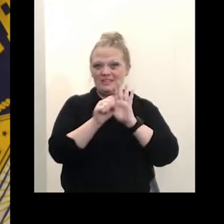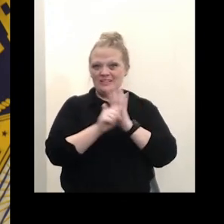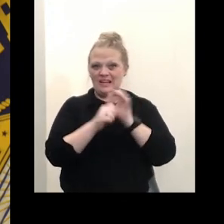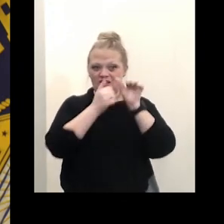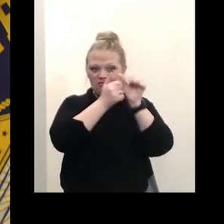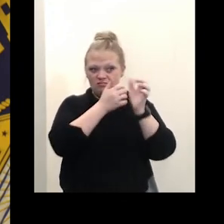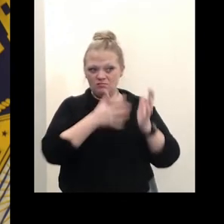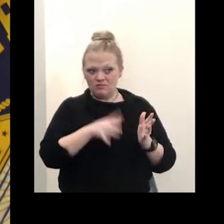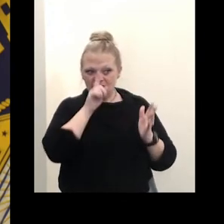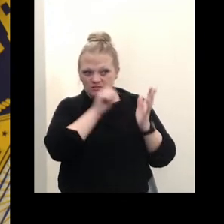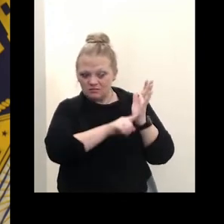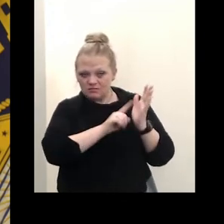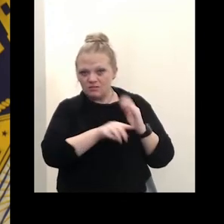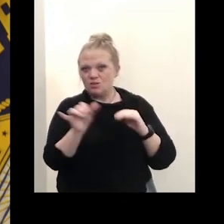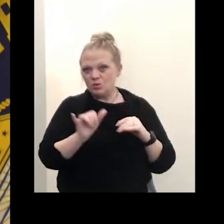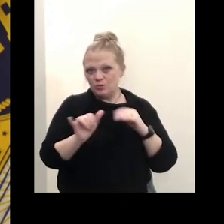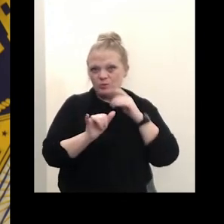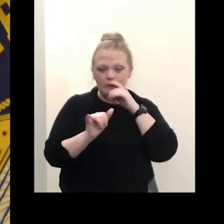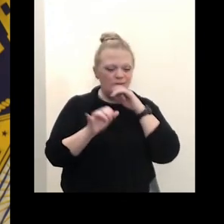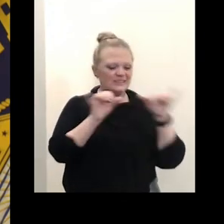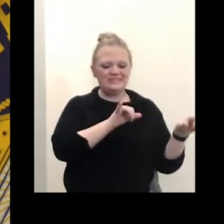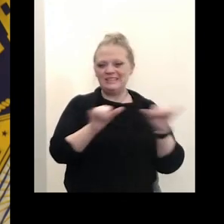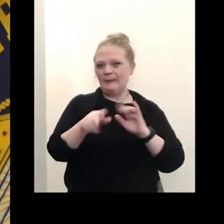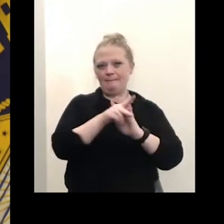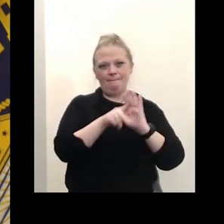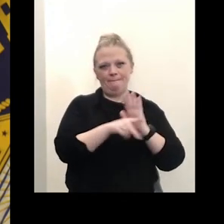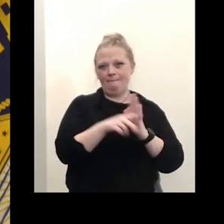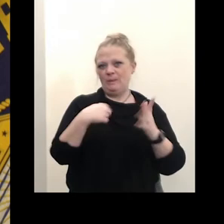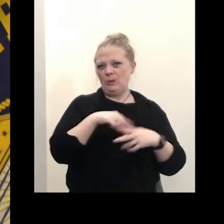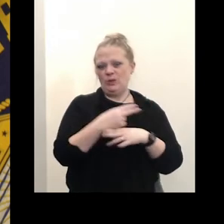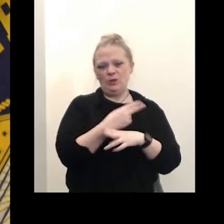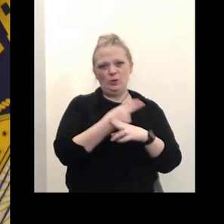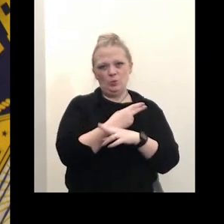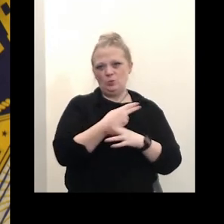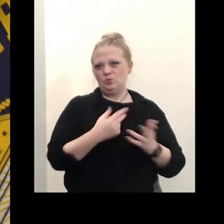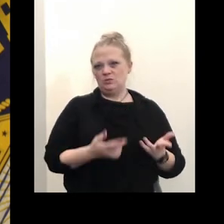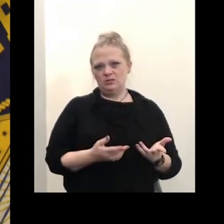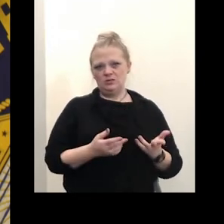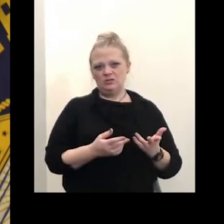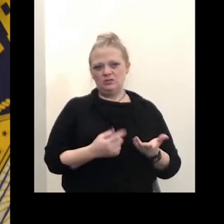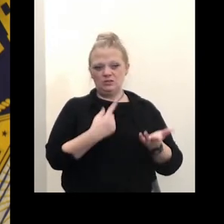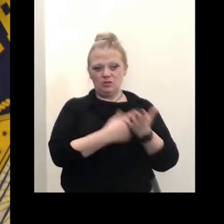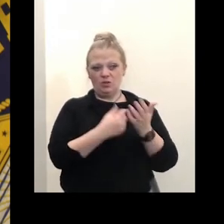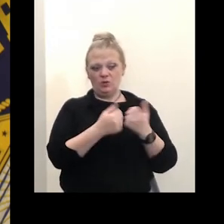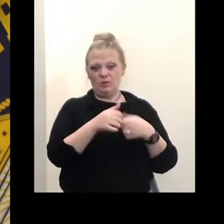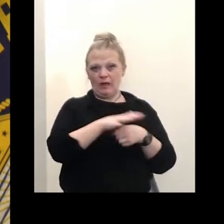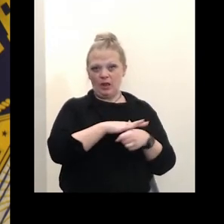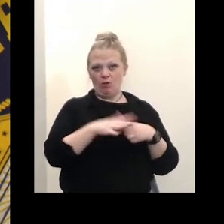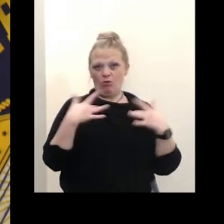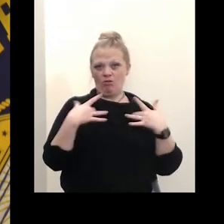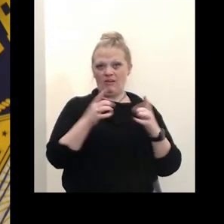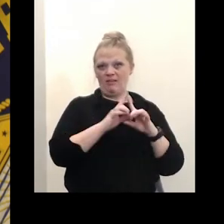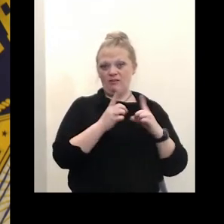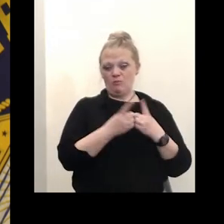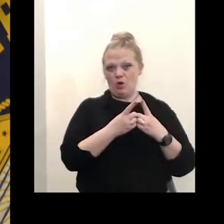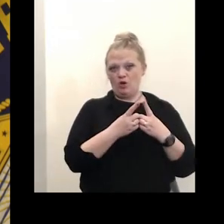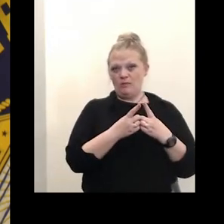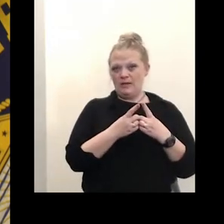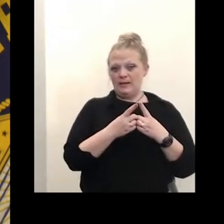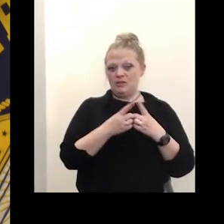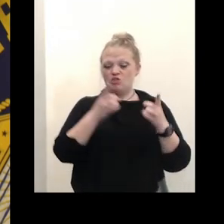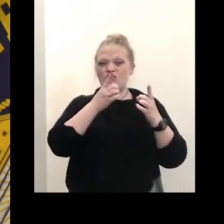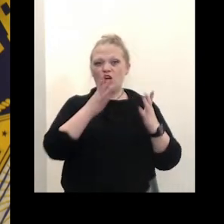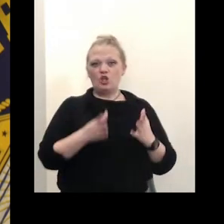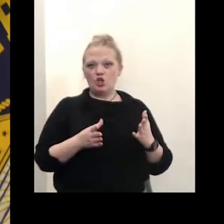very the same protocol that we're using um talking to my local health department uh public health directors and